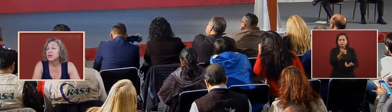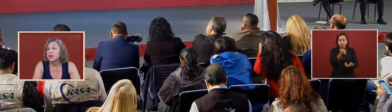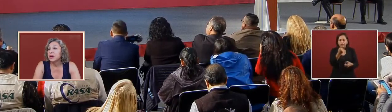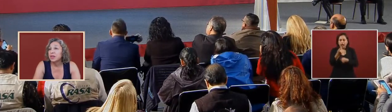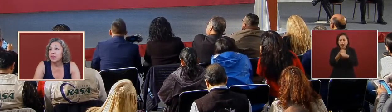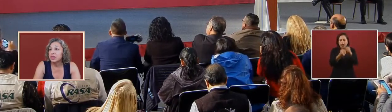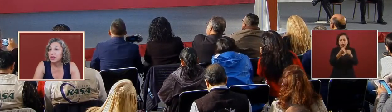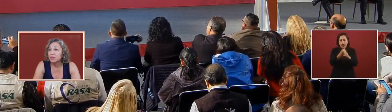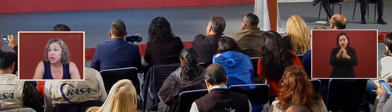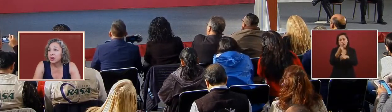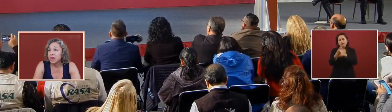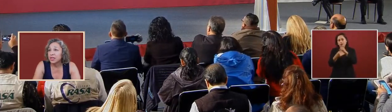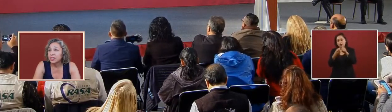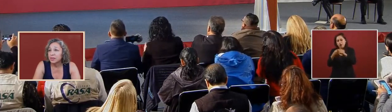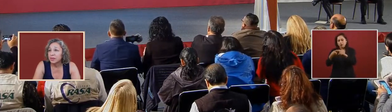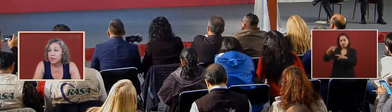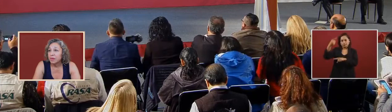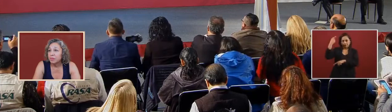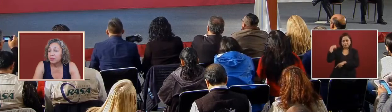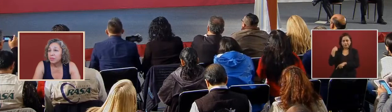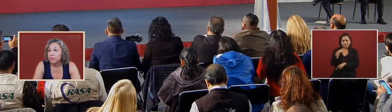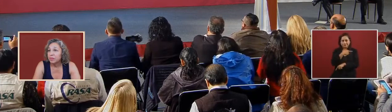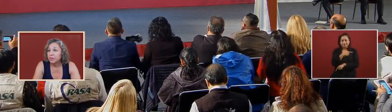there's some that are less